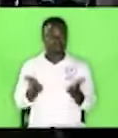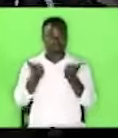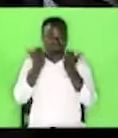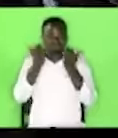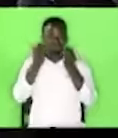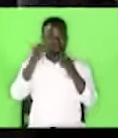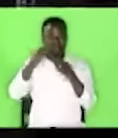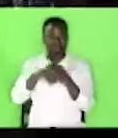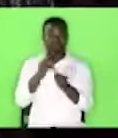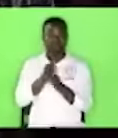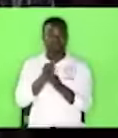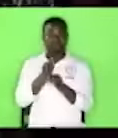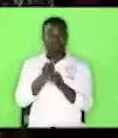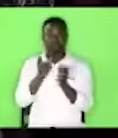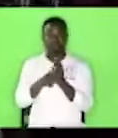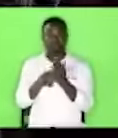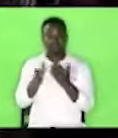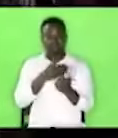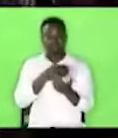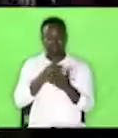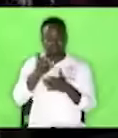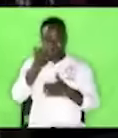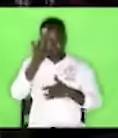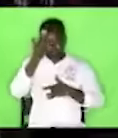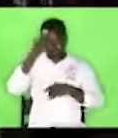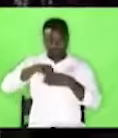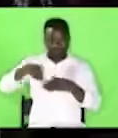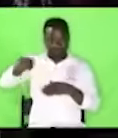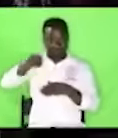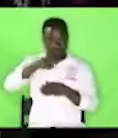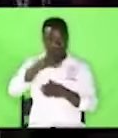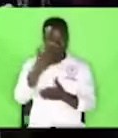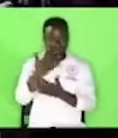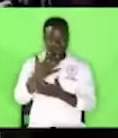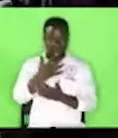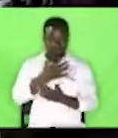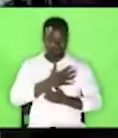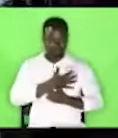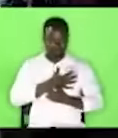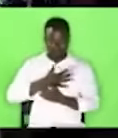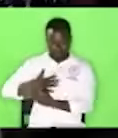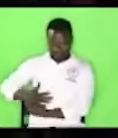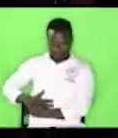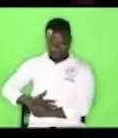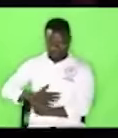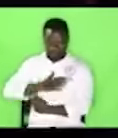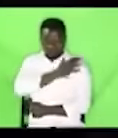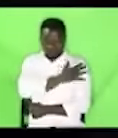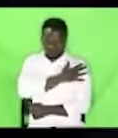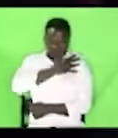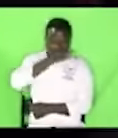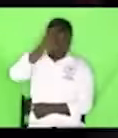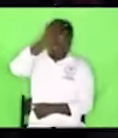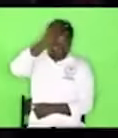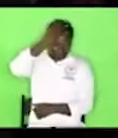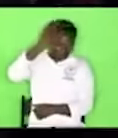and wherever the sickness is lay hands at where the sickness is now